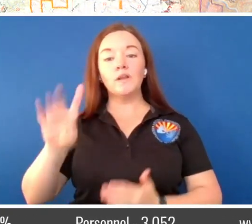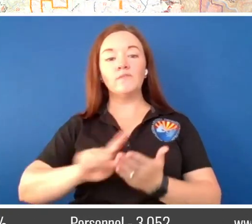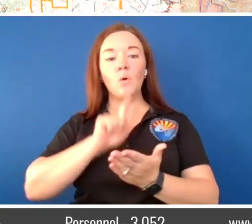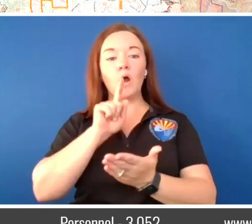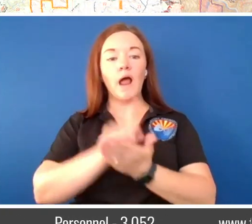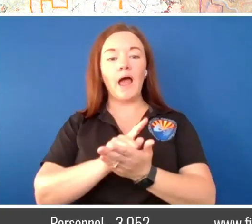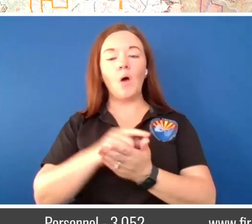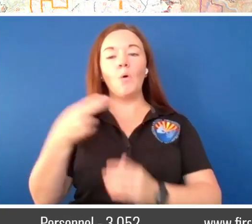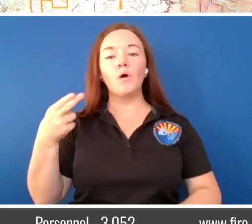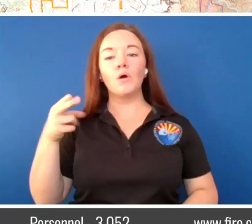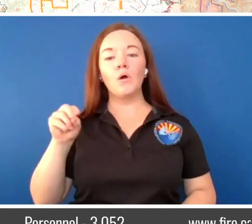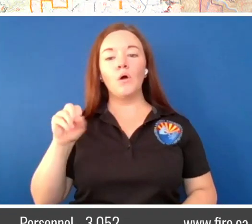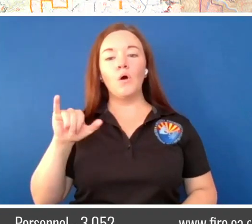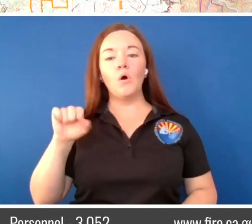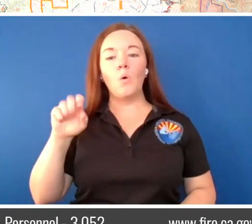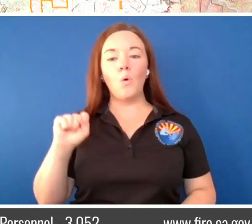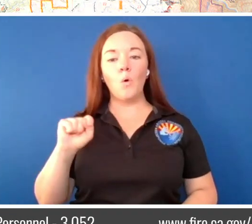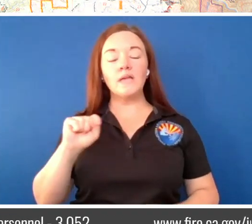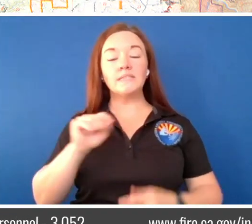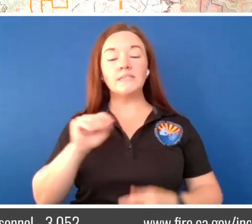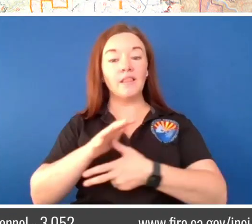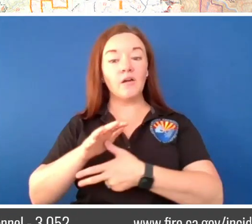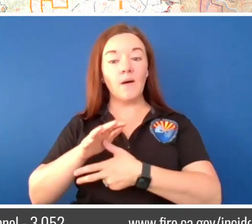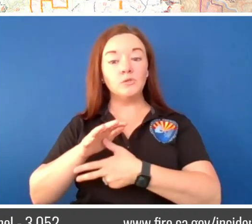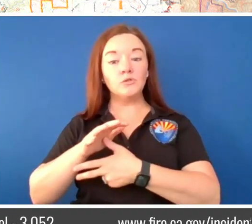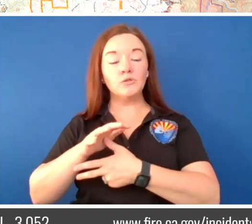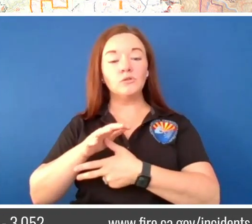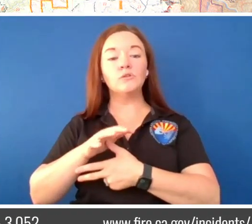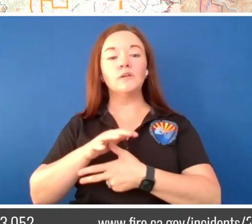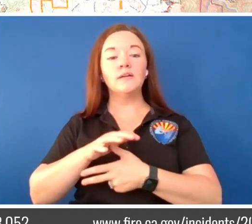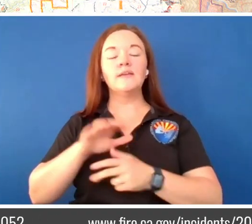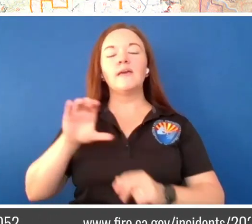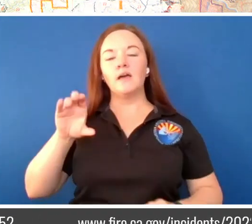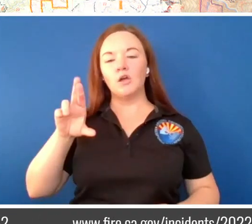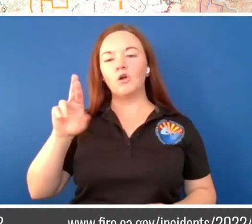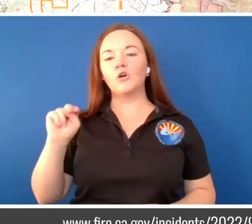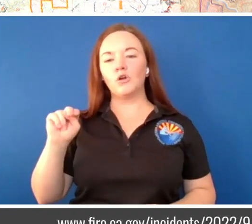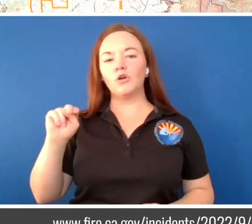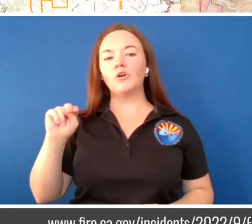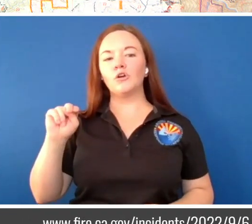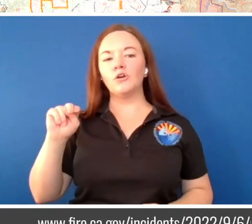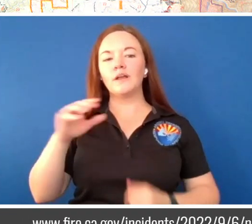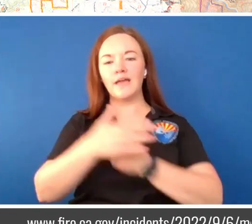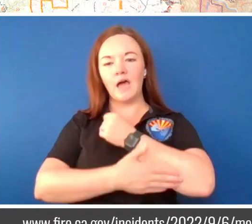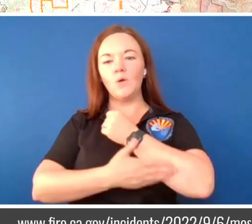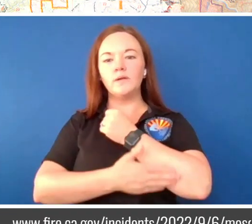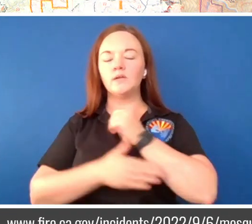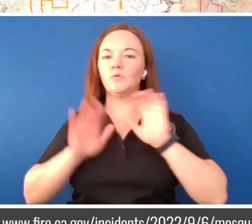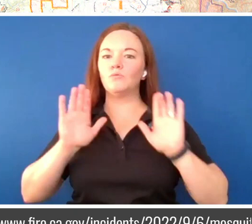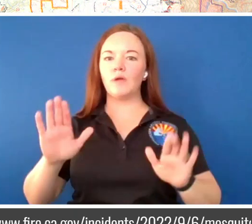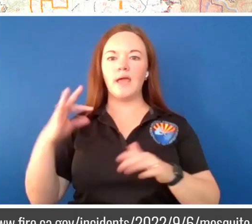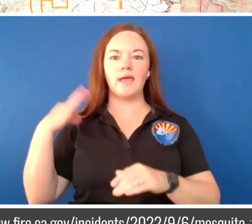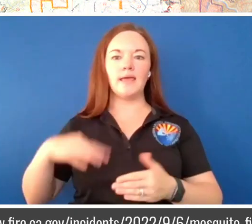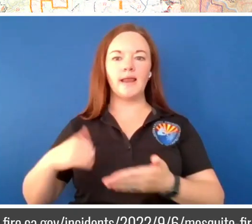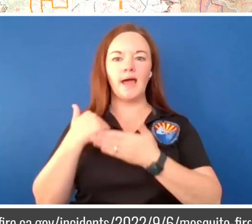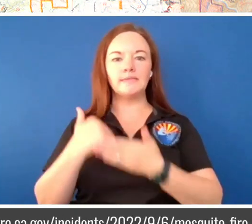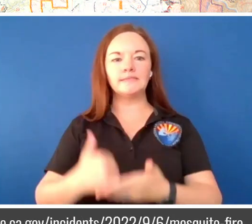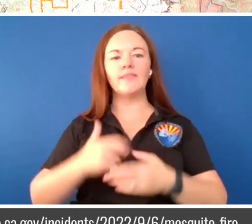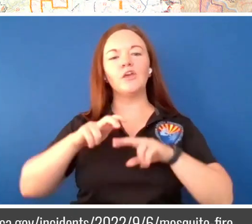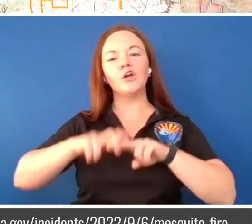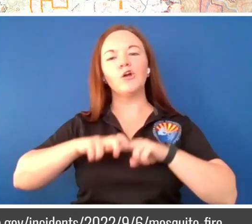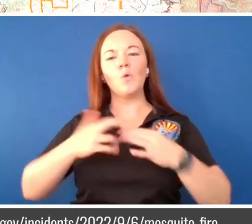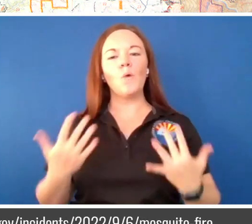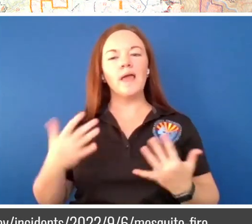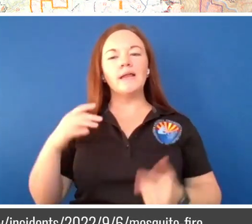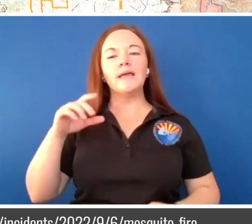hoist helicopter that's here, and that's Kern County, and they're a great asset. We have them sitting up in Grass Valley just in case of